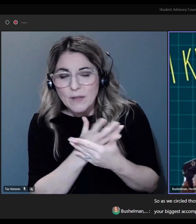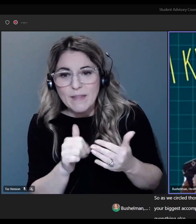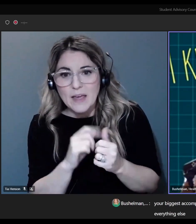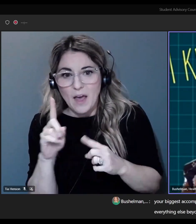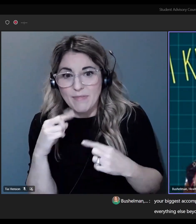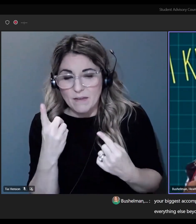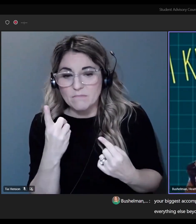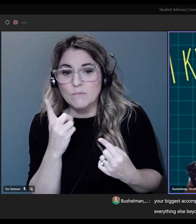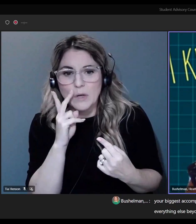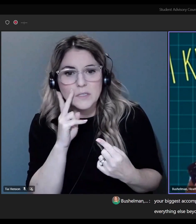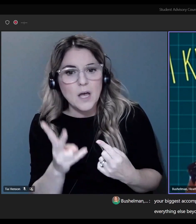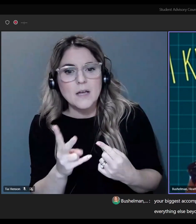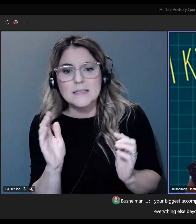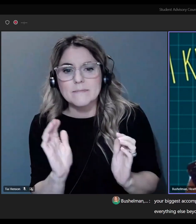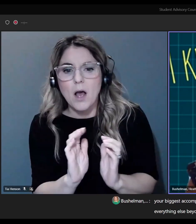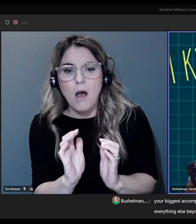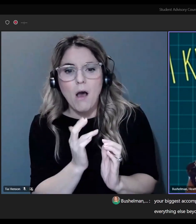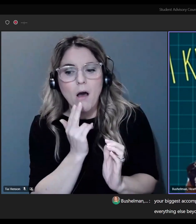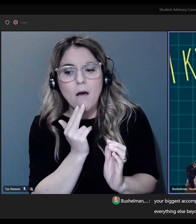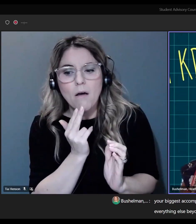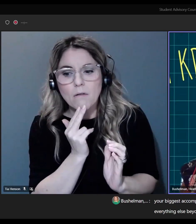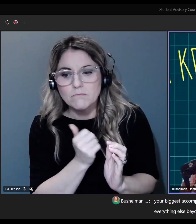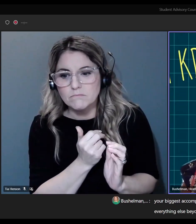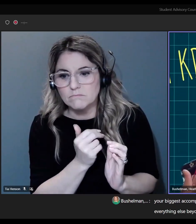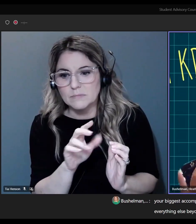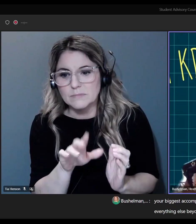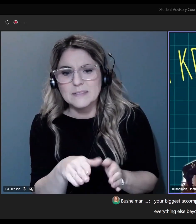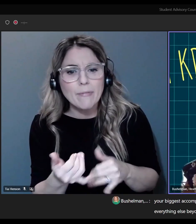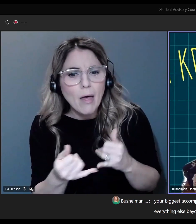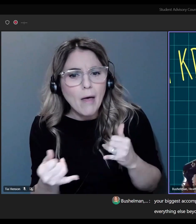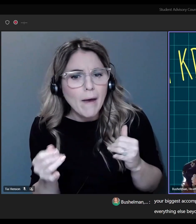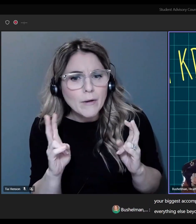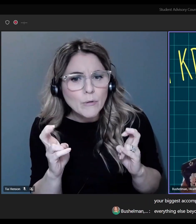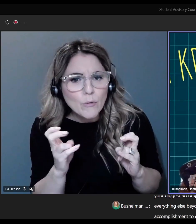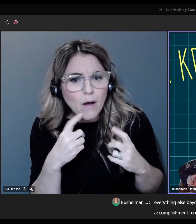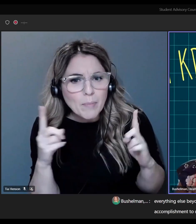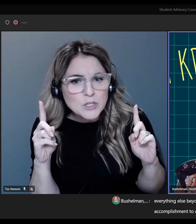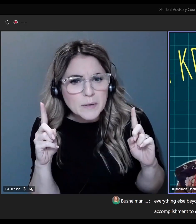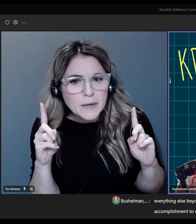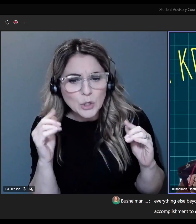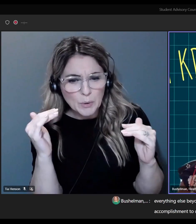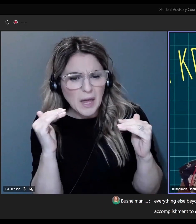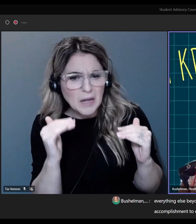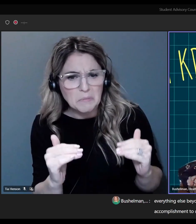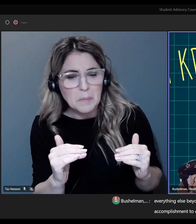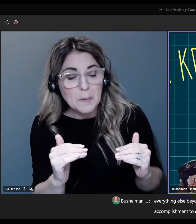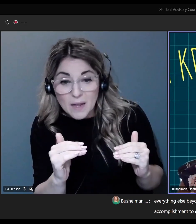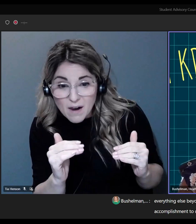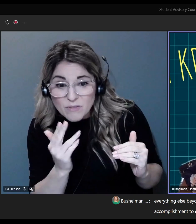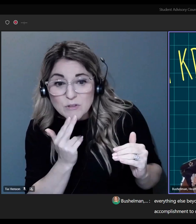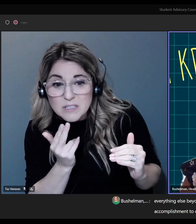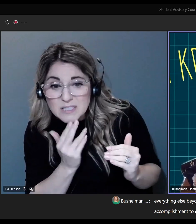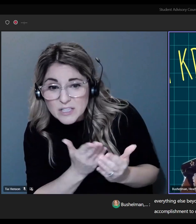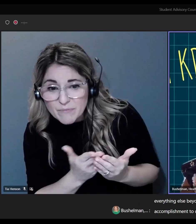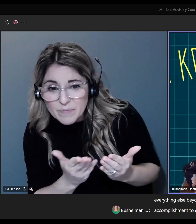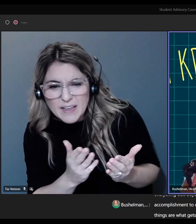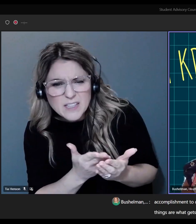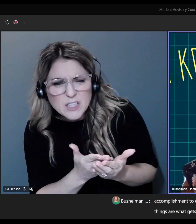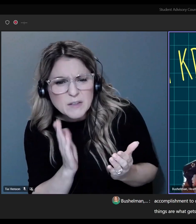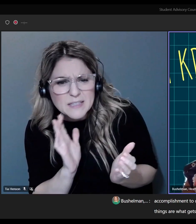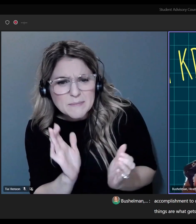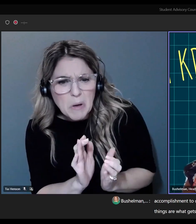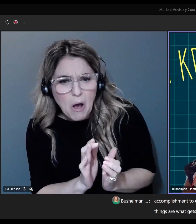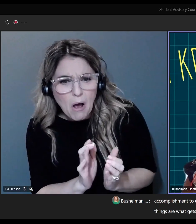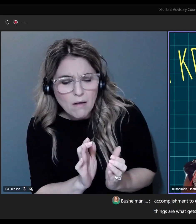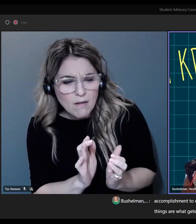else beyond that is a smaller deadline or accomplishment to deal with. And sometimes those smaller things are what gets in the way